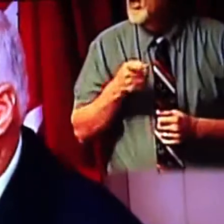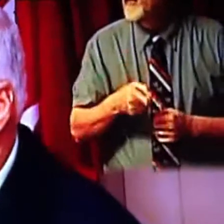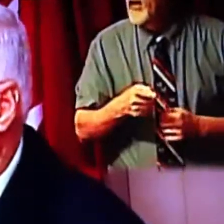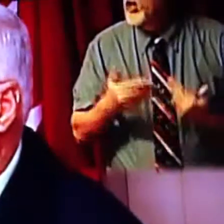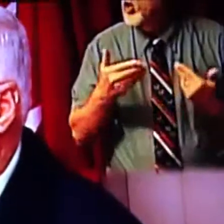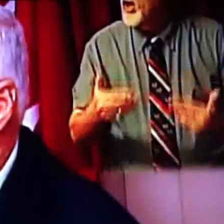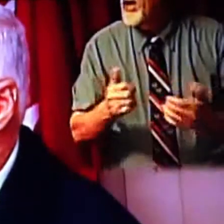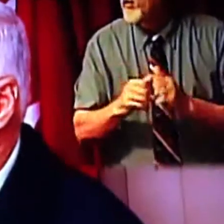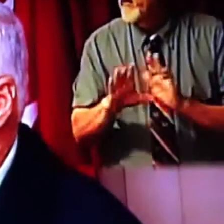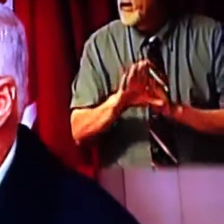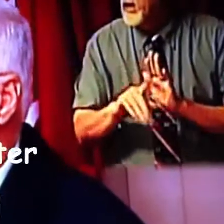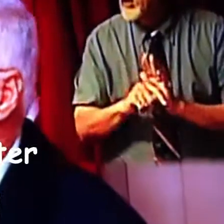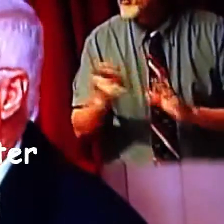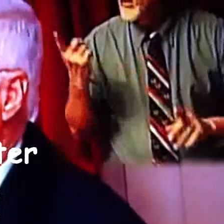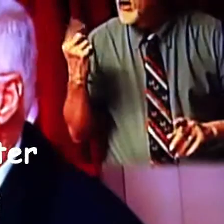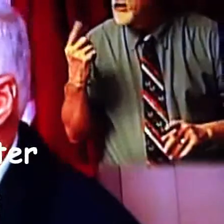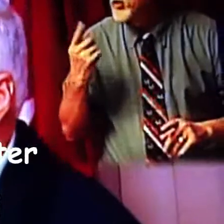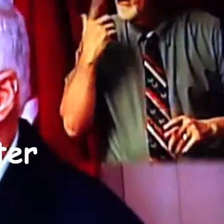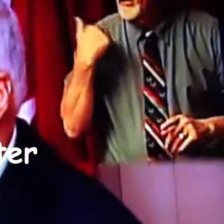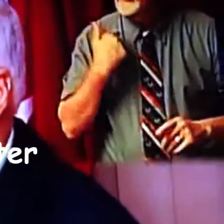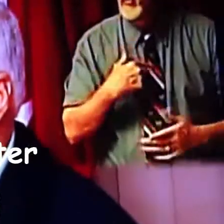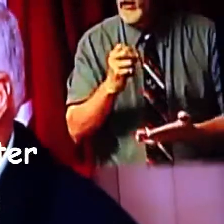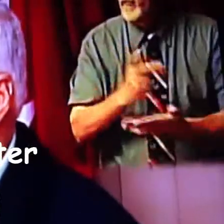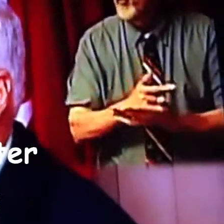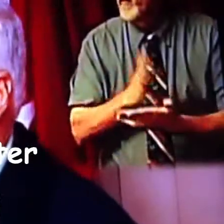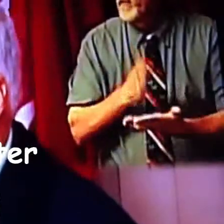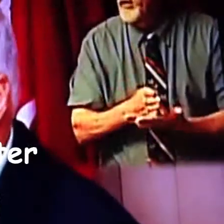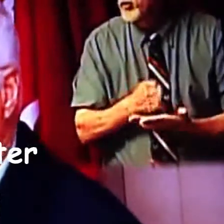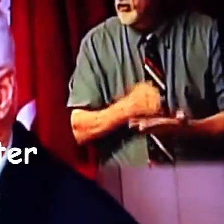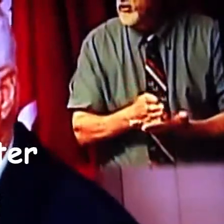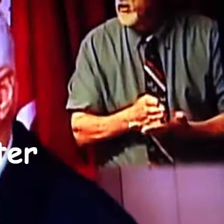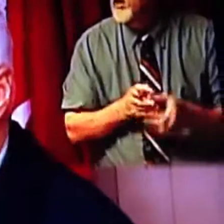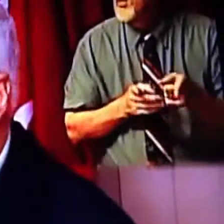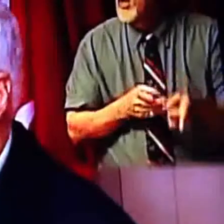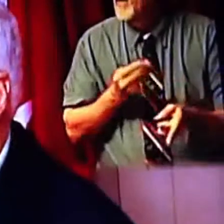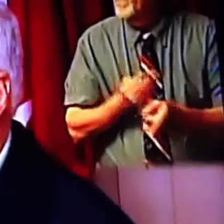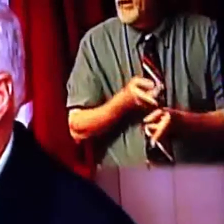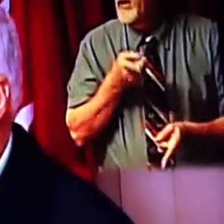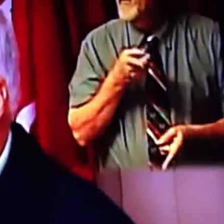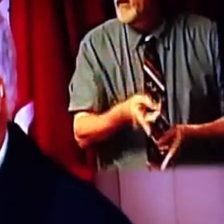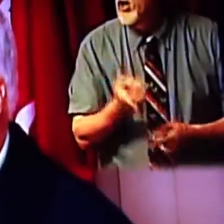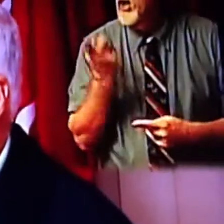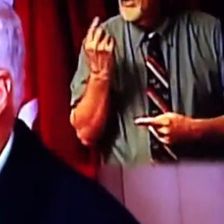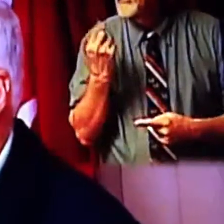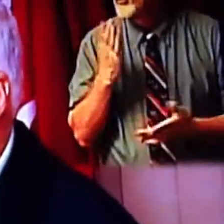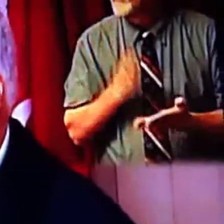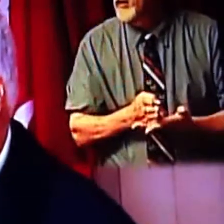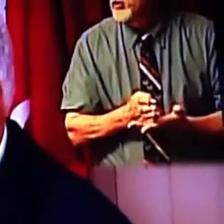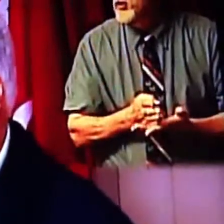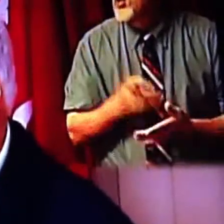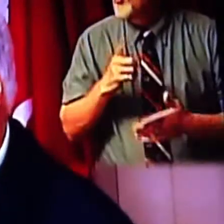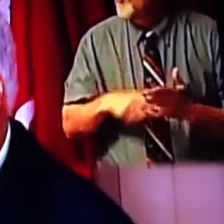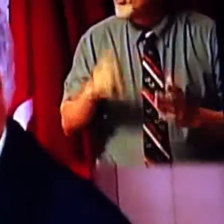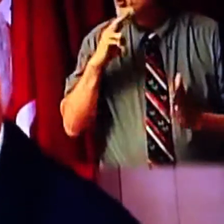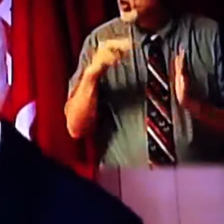go ahead with the contract last year was because we approved the budget. And that money was in last year's budget. Now, what you're